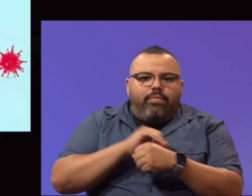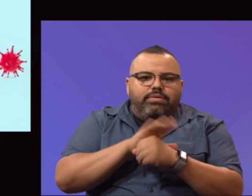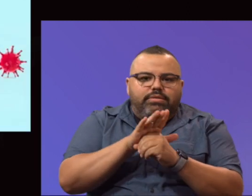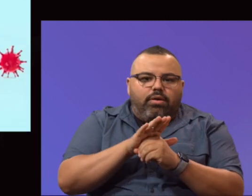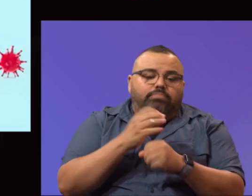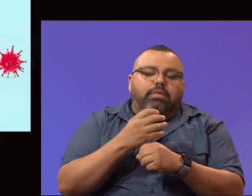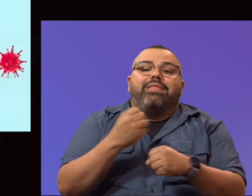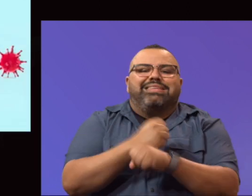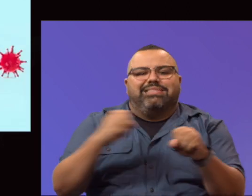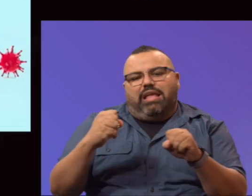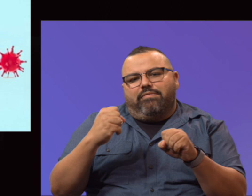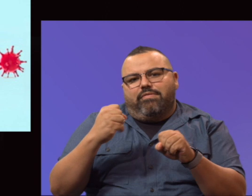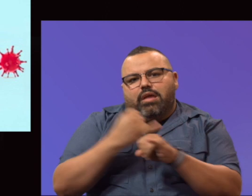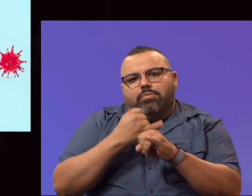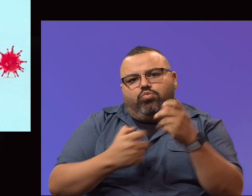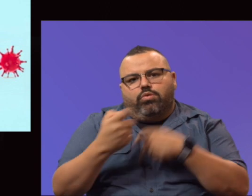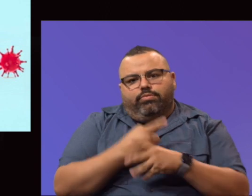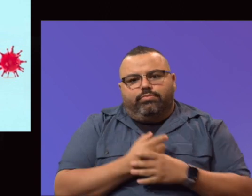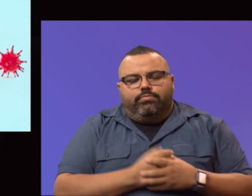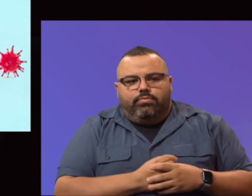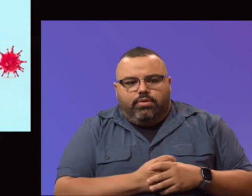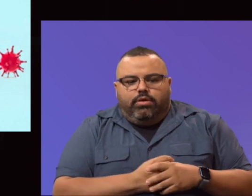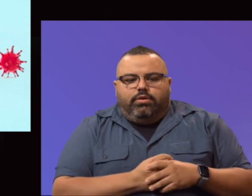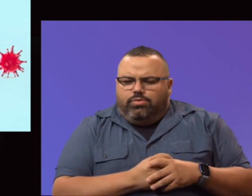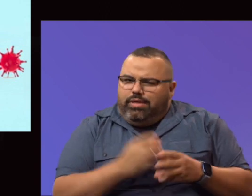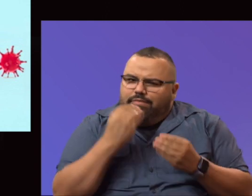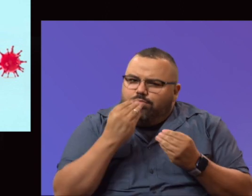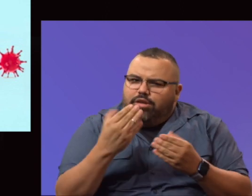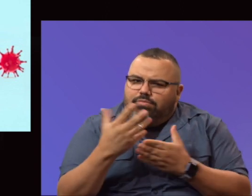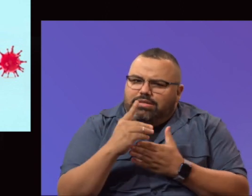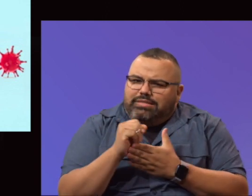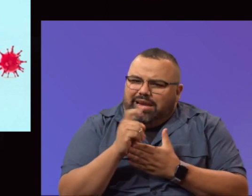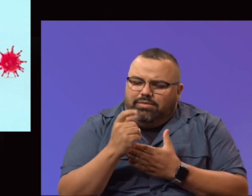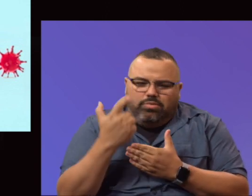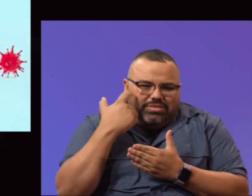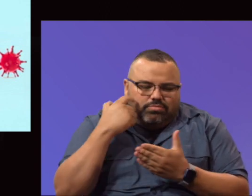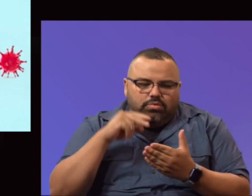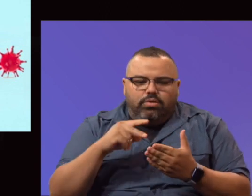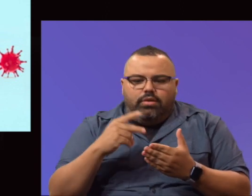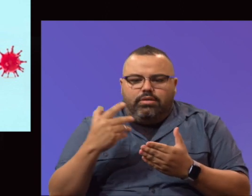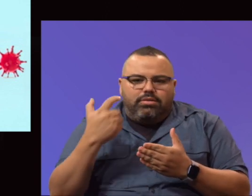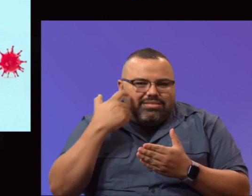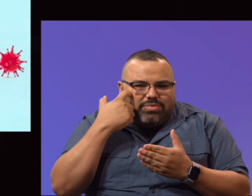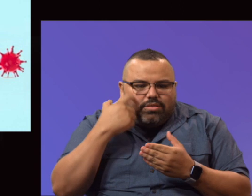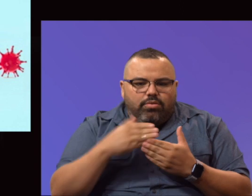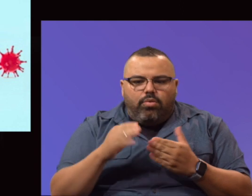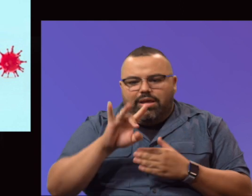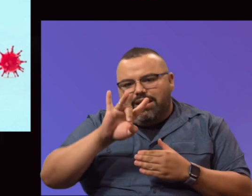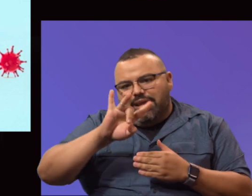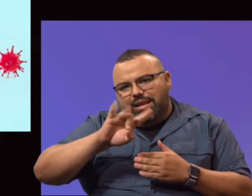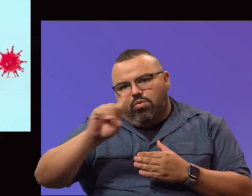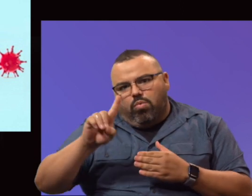Campus Return. Here's the the data that we monitor. So this is fresh data. This is the latest that's available. We had 81